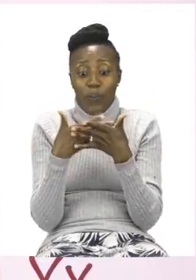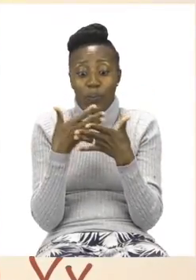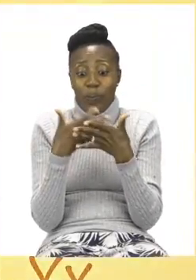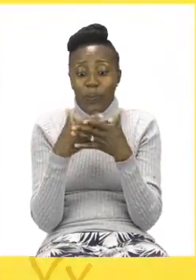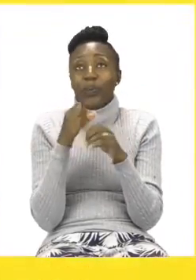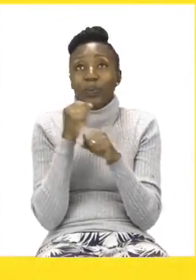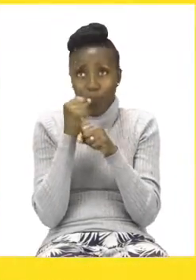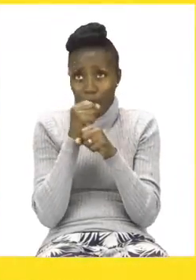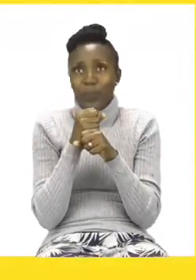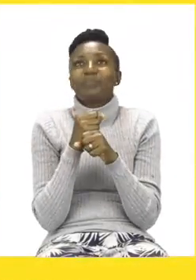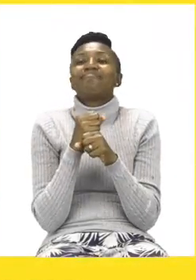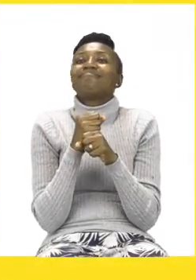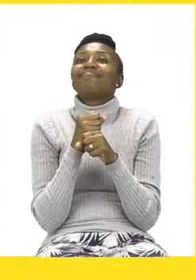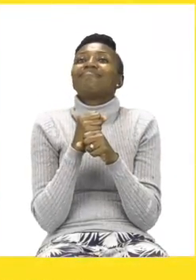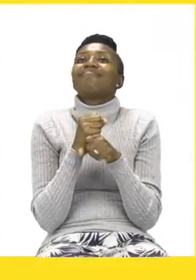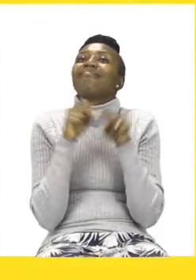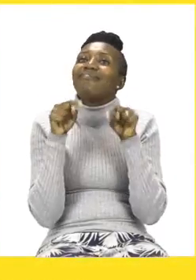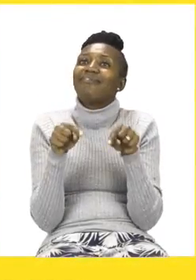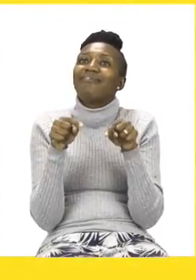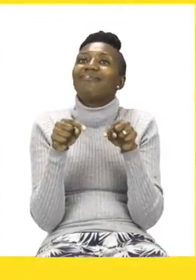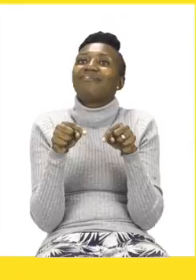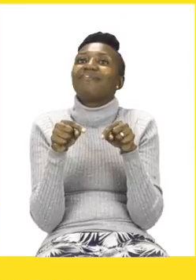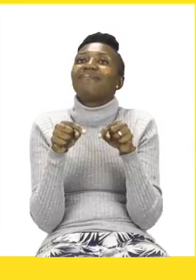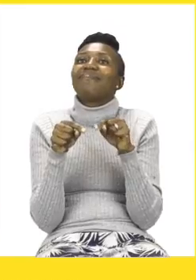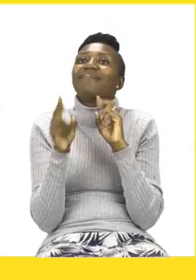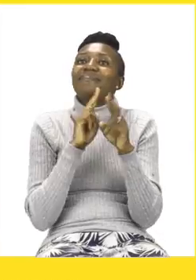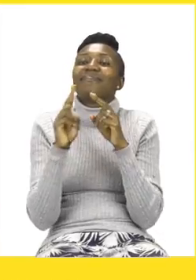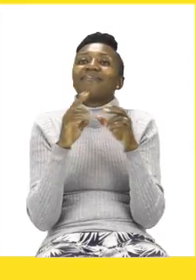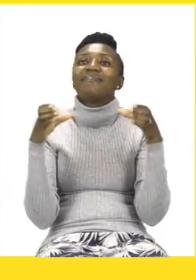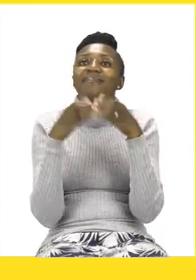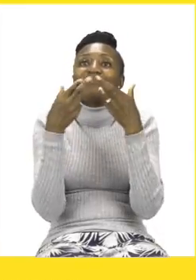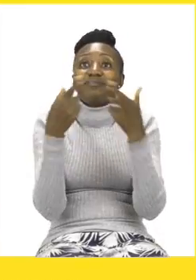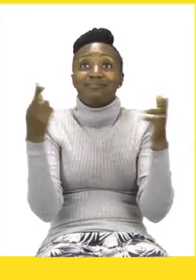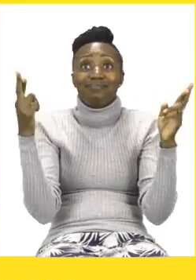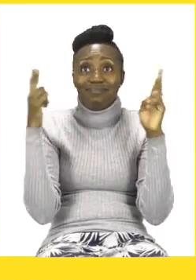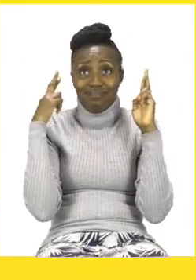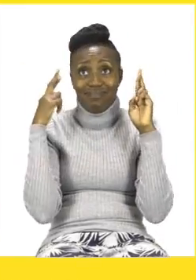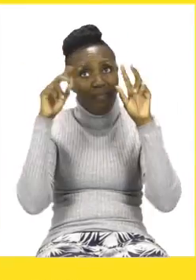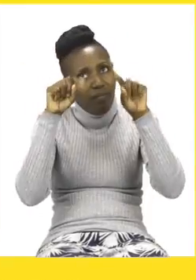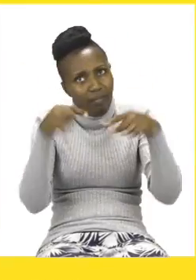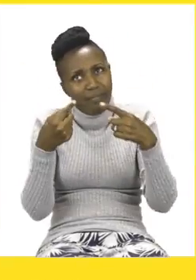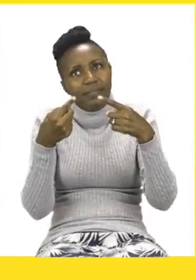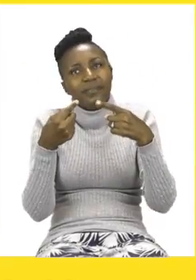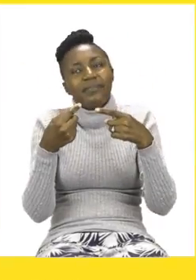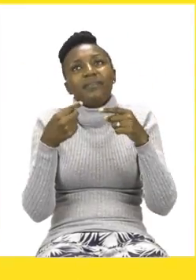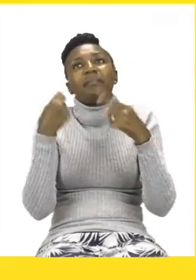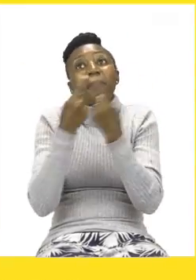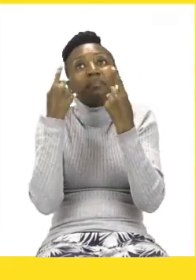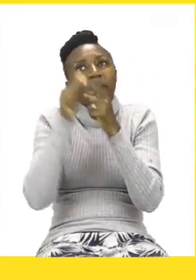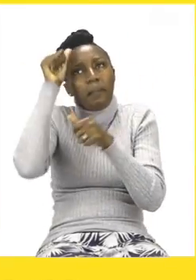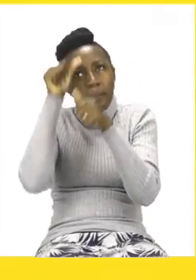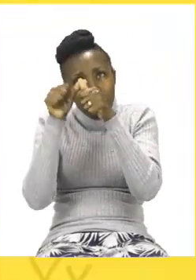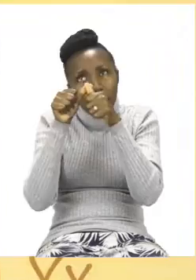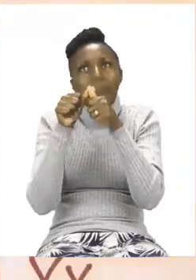anything else. For today's lesson, we will be talking about classroom objects and the memory